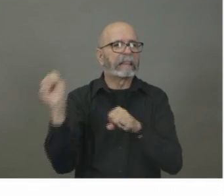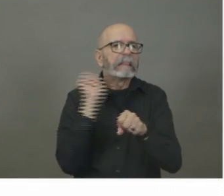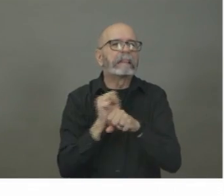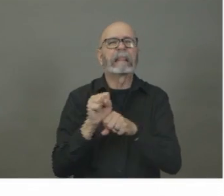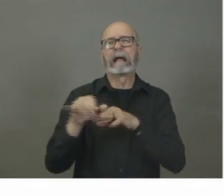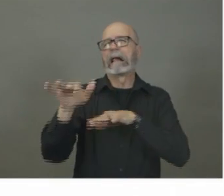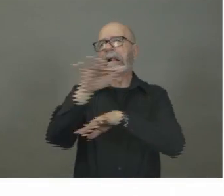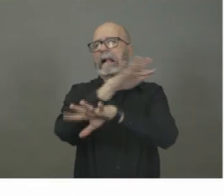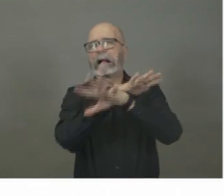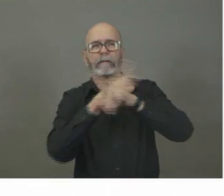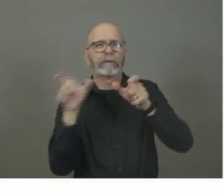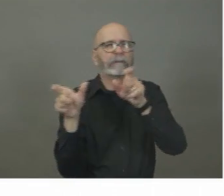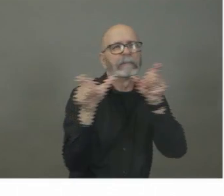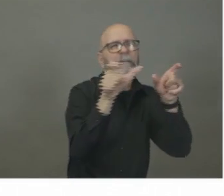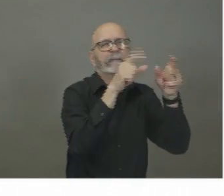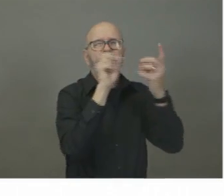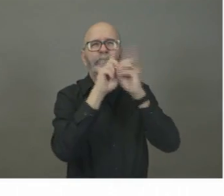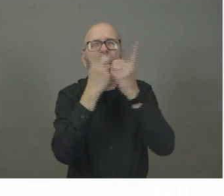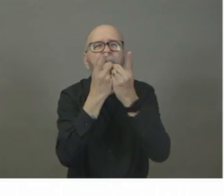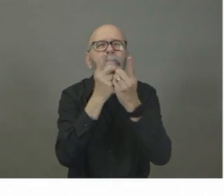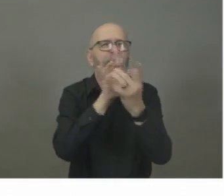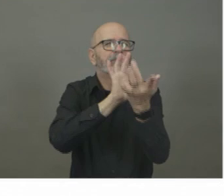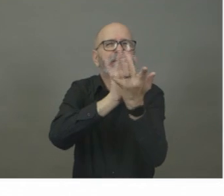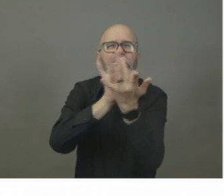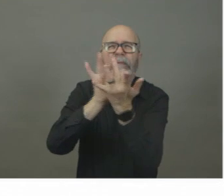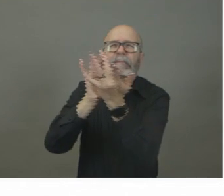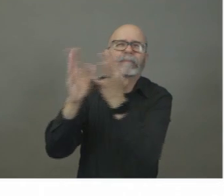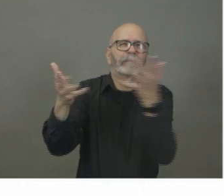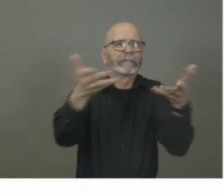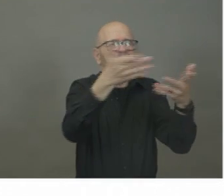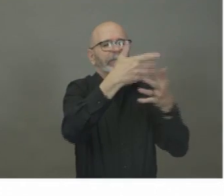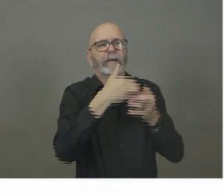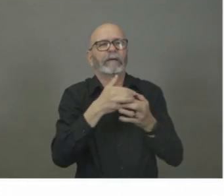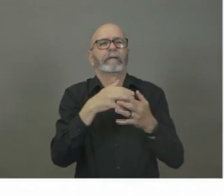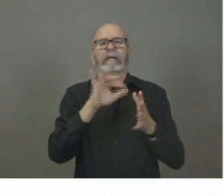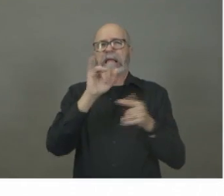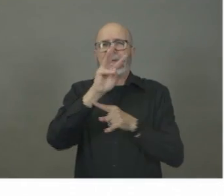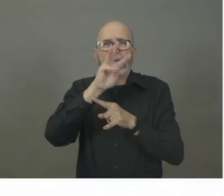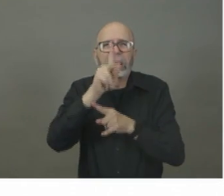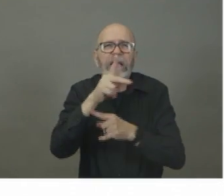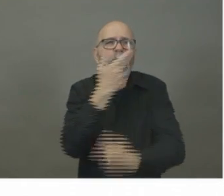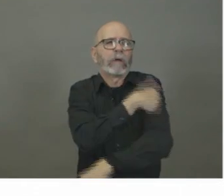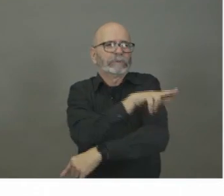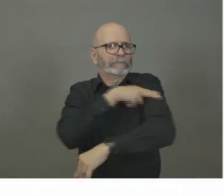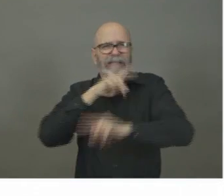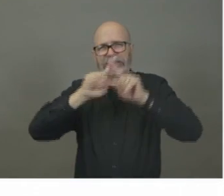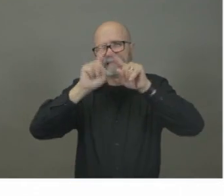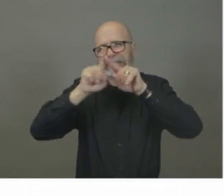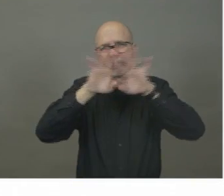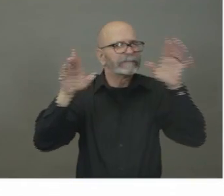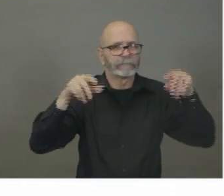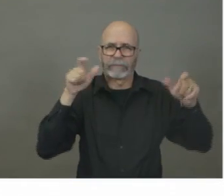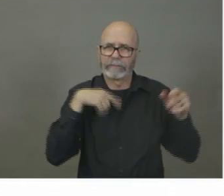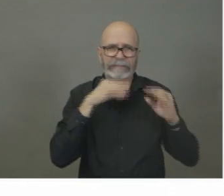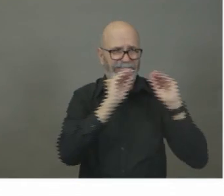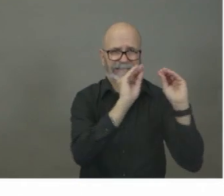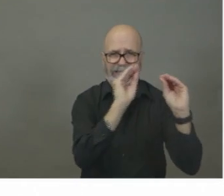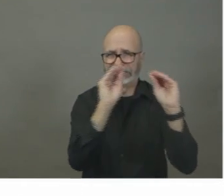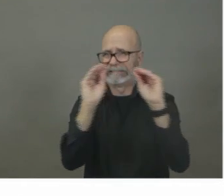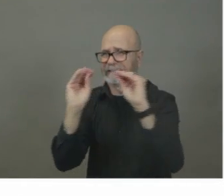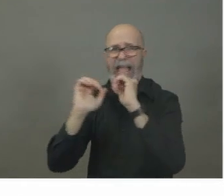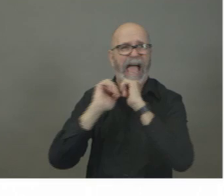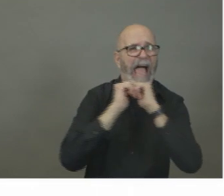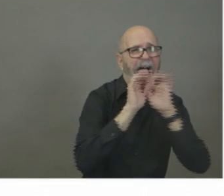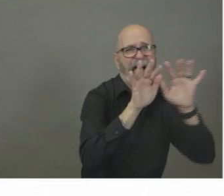our partner health organizations at the Nova Scotia Health Authority and the IWK, and throughout the provincial government that